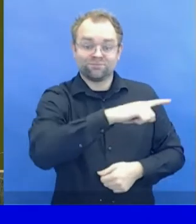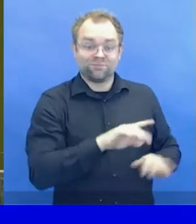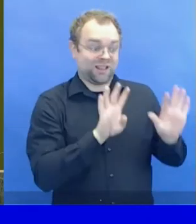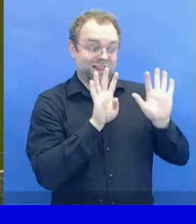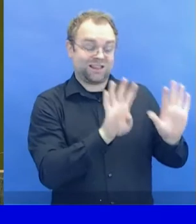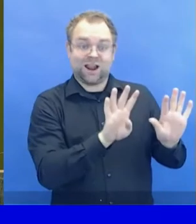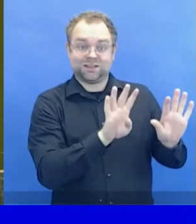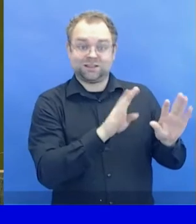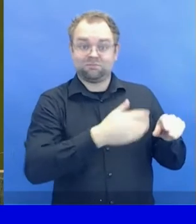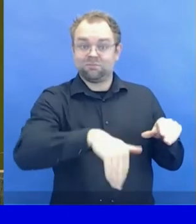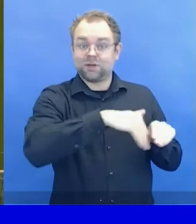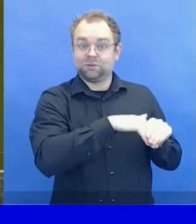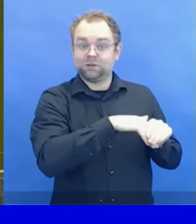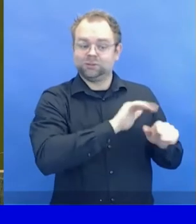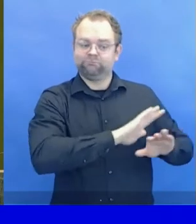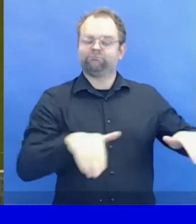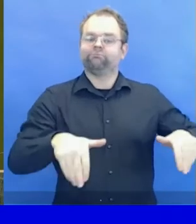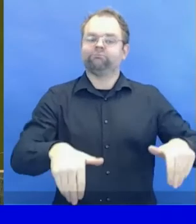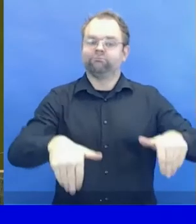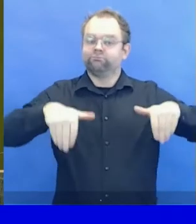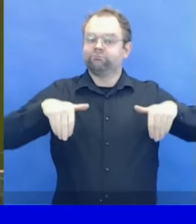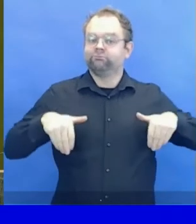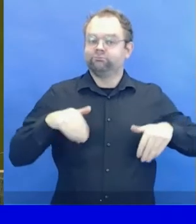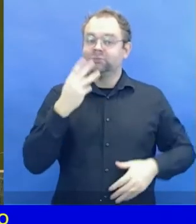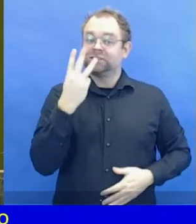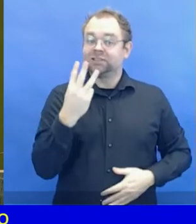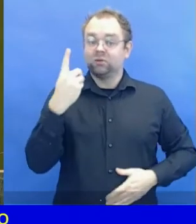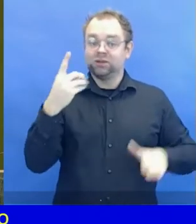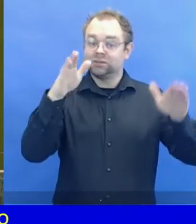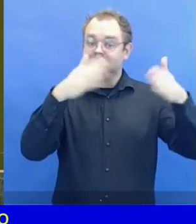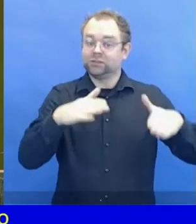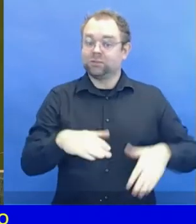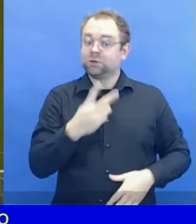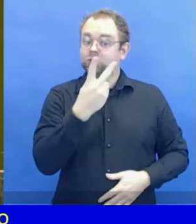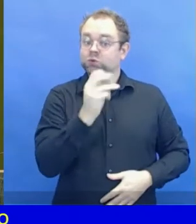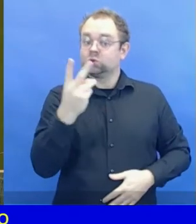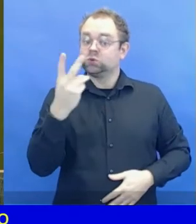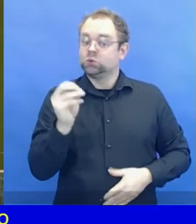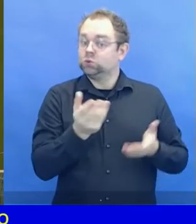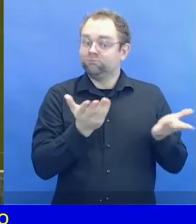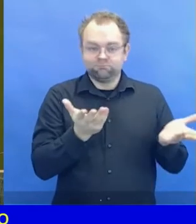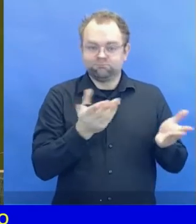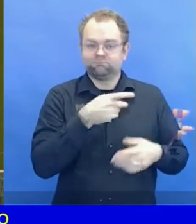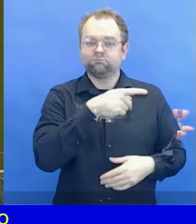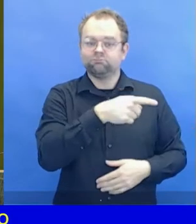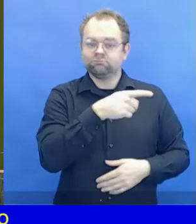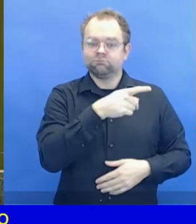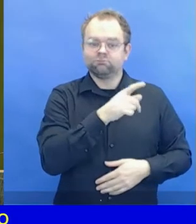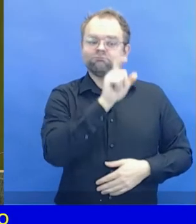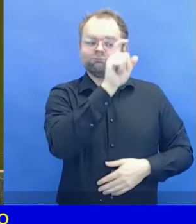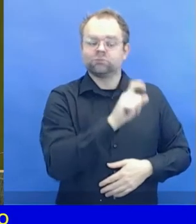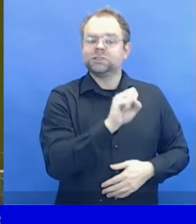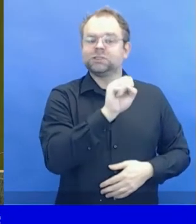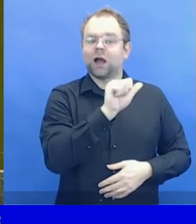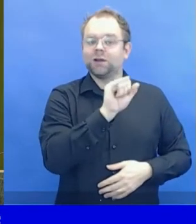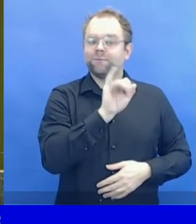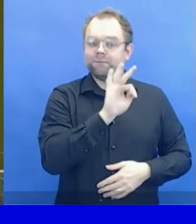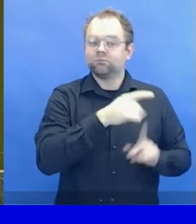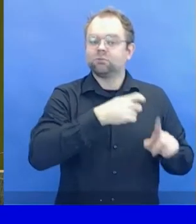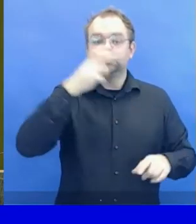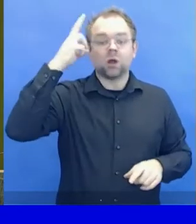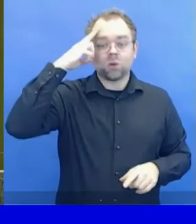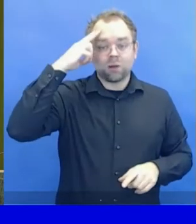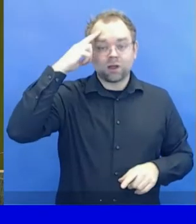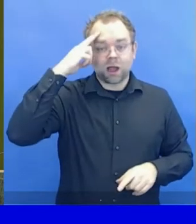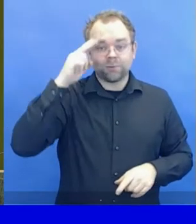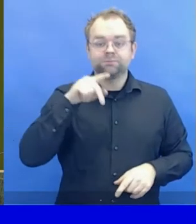Mr. Muntian Buntan of Thailand. Mr. Ahmed Eddin Çakhir